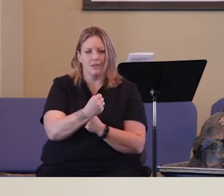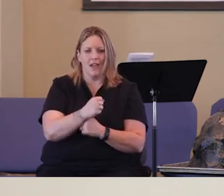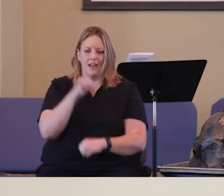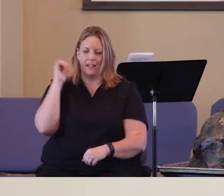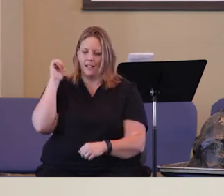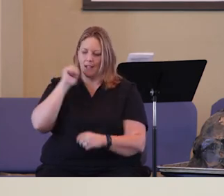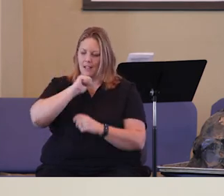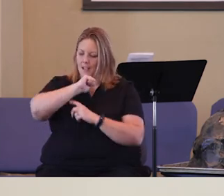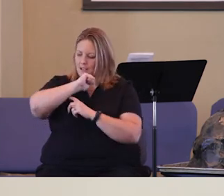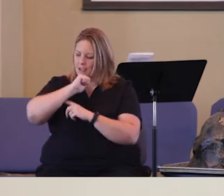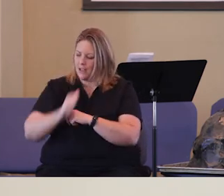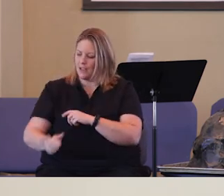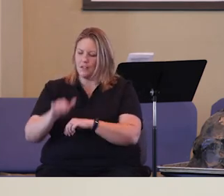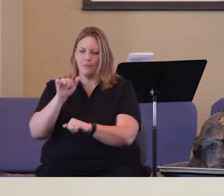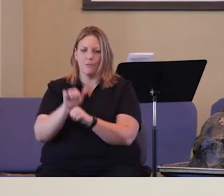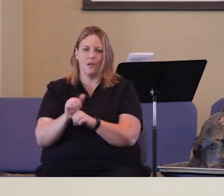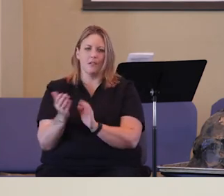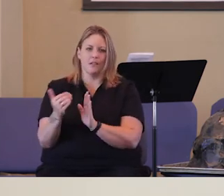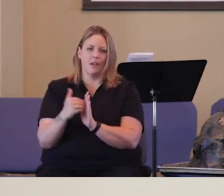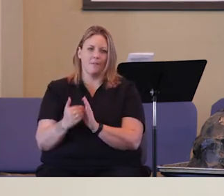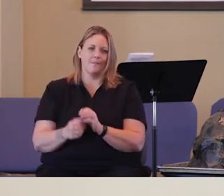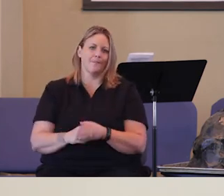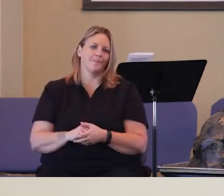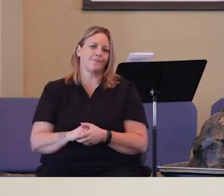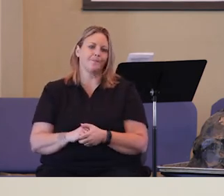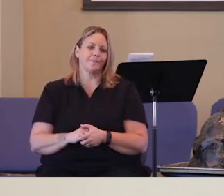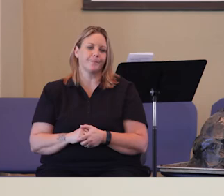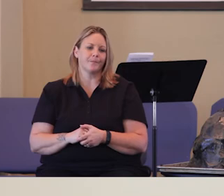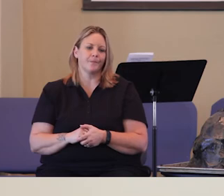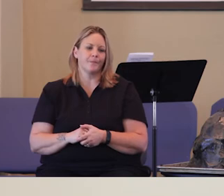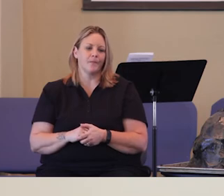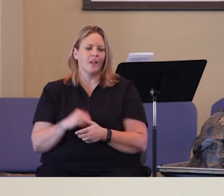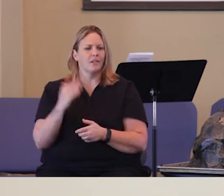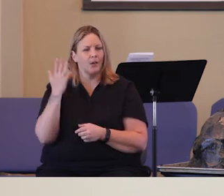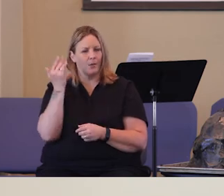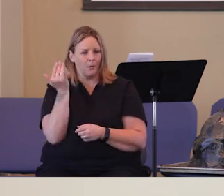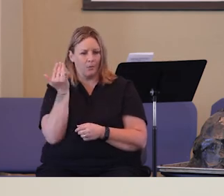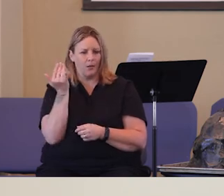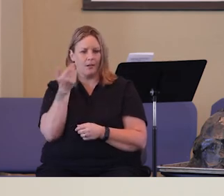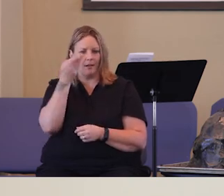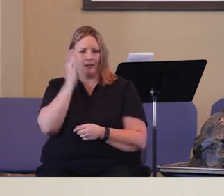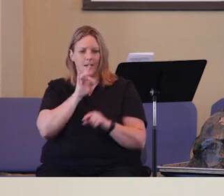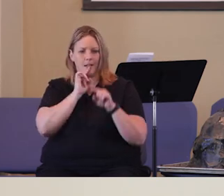that rock twice again because he hit it the last time with his rod. Now, why God